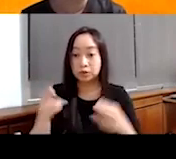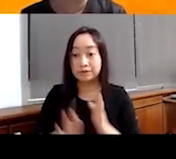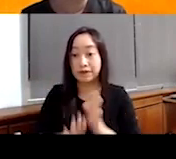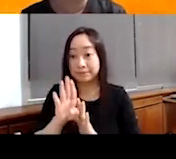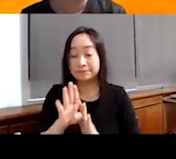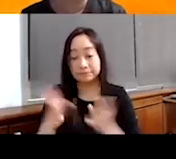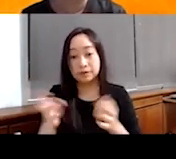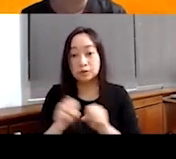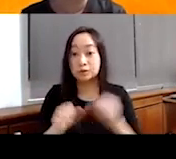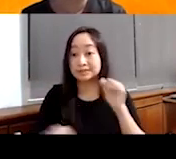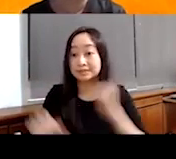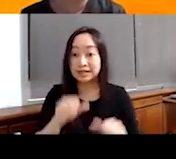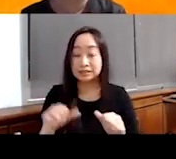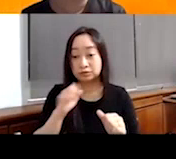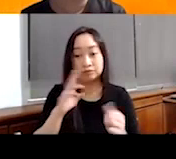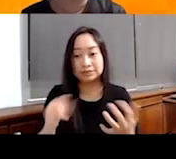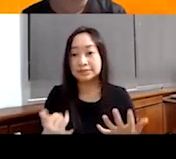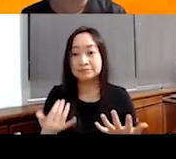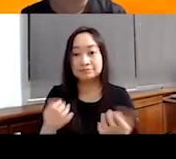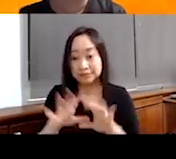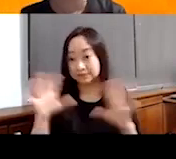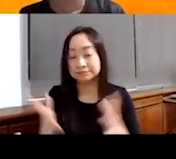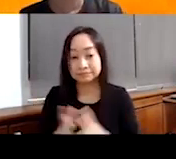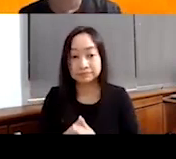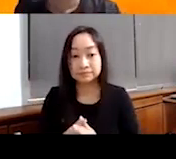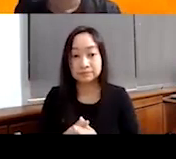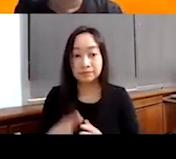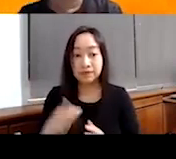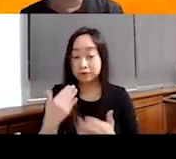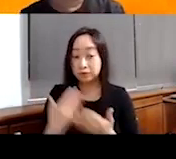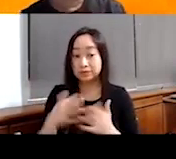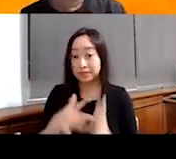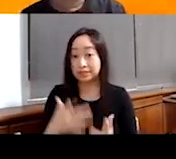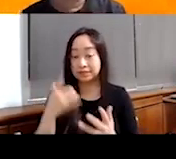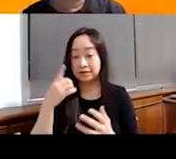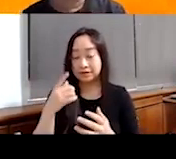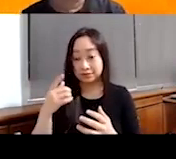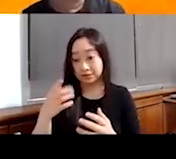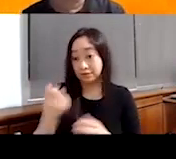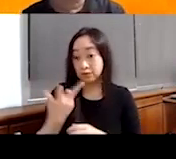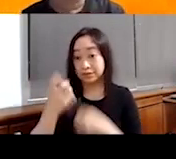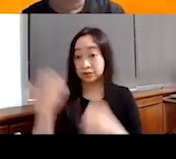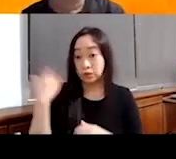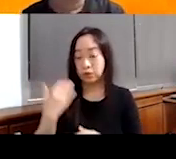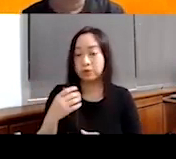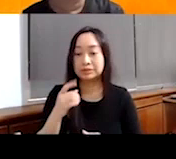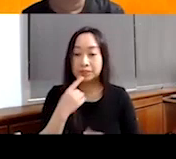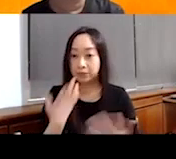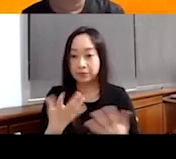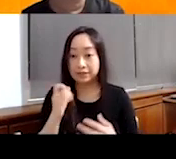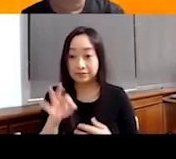so the, the science is really, really clear. And there's a good study in the Lancet years ago that said that if you don't